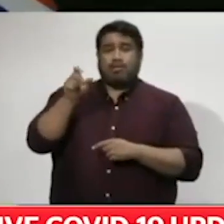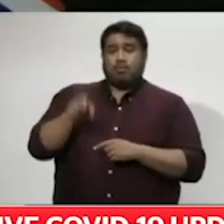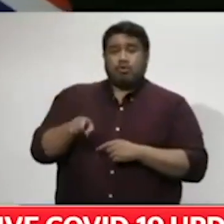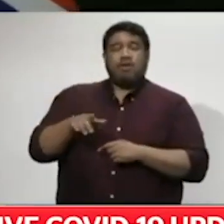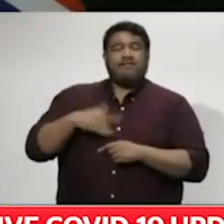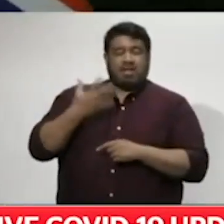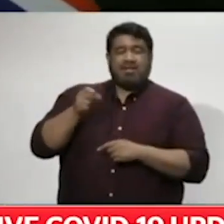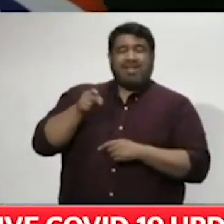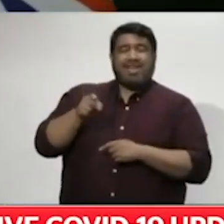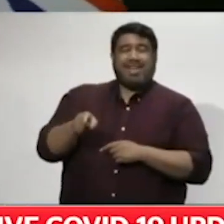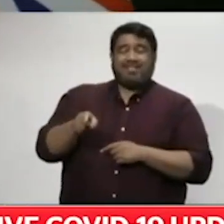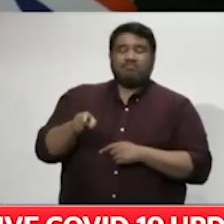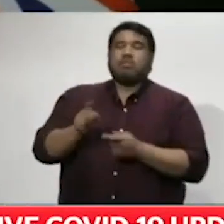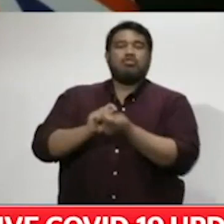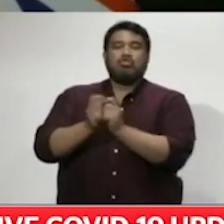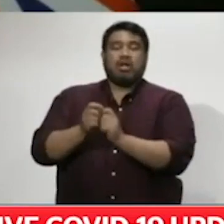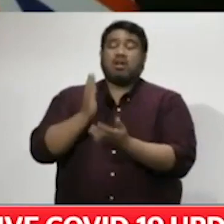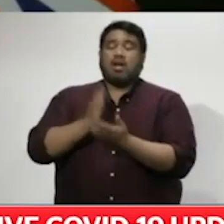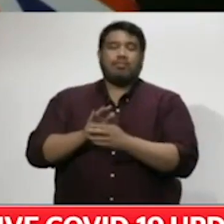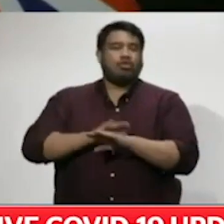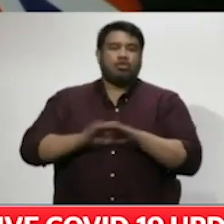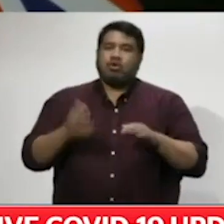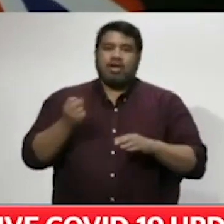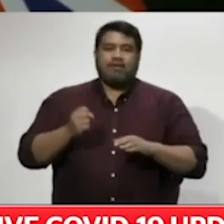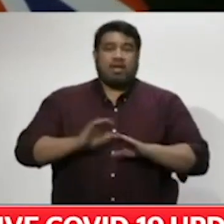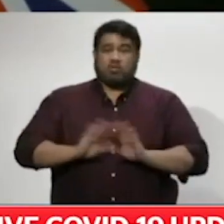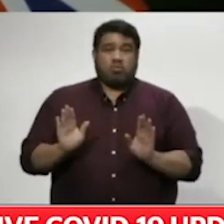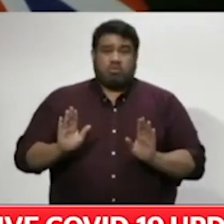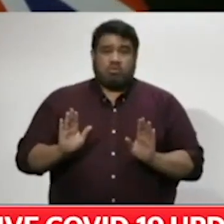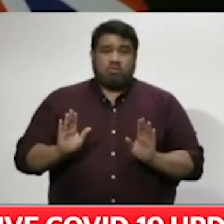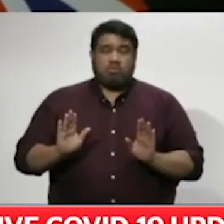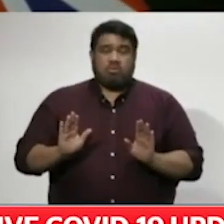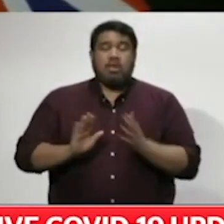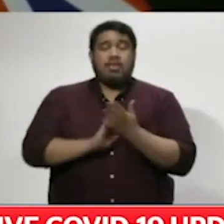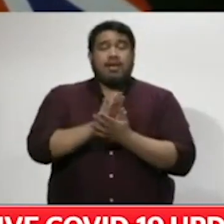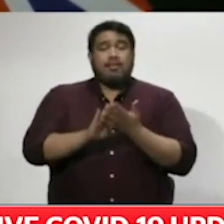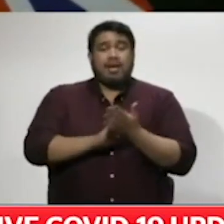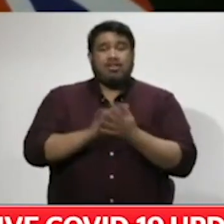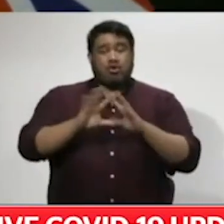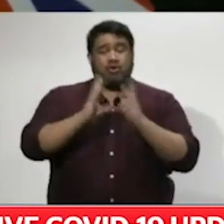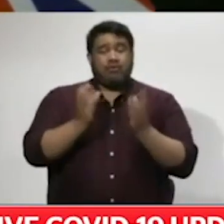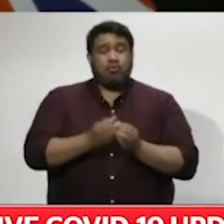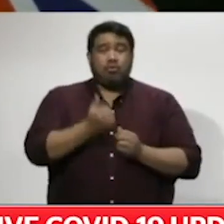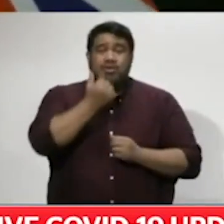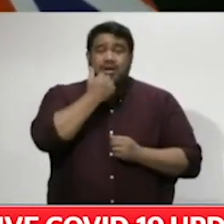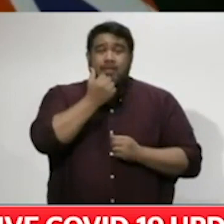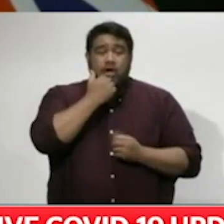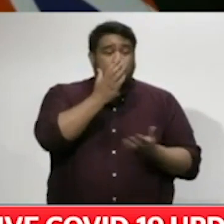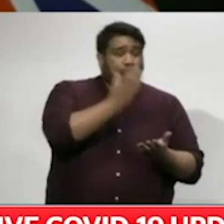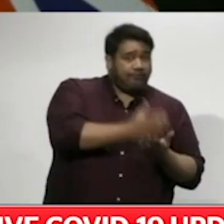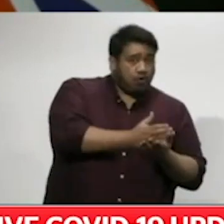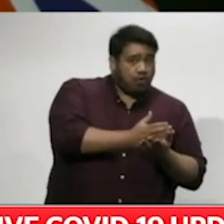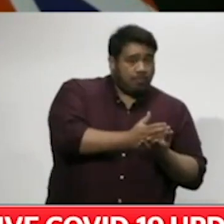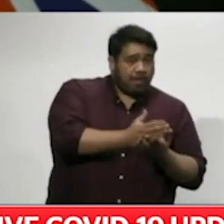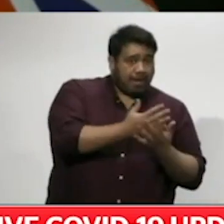case has been changed and is now defined as not a case. So our overall total of confirmed and